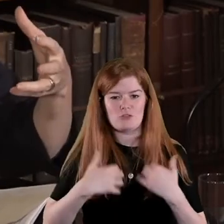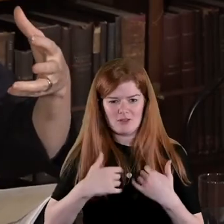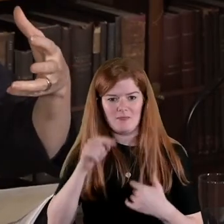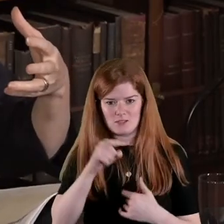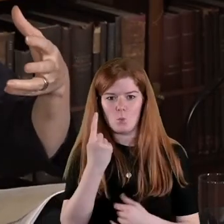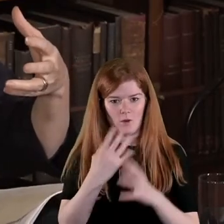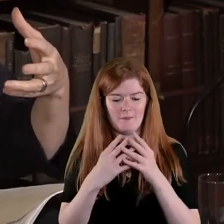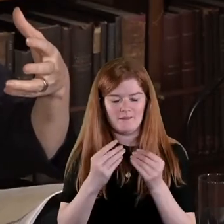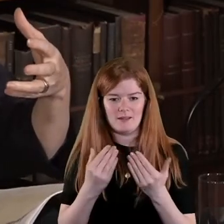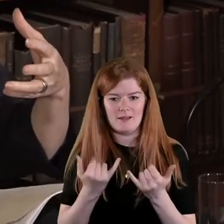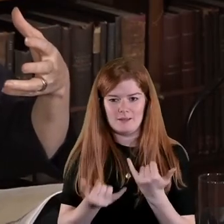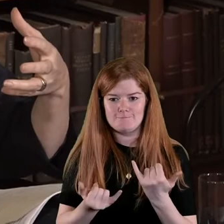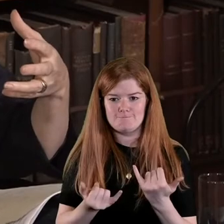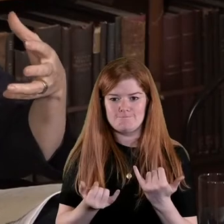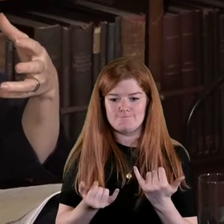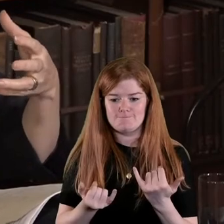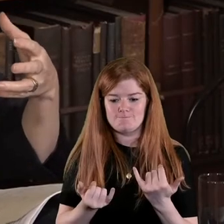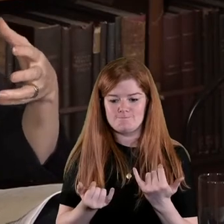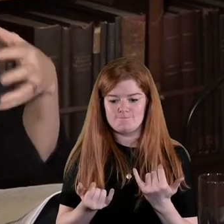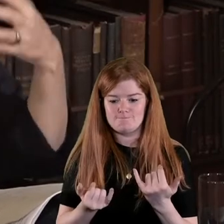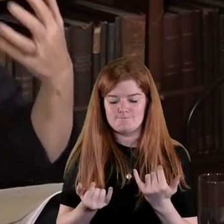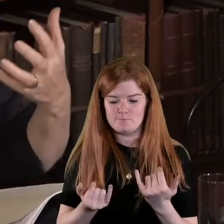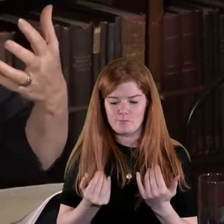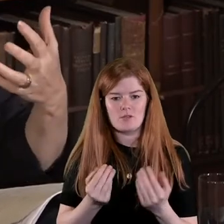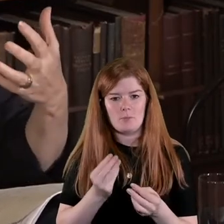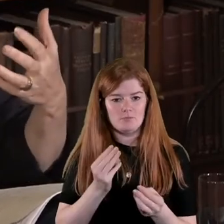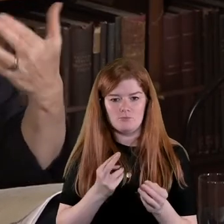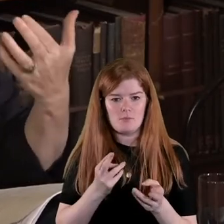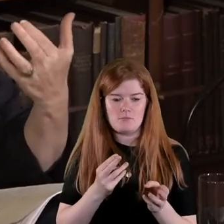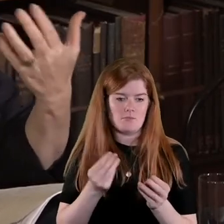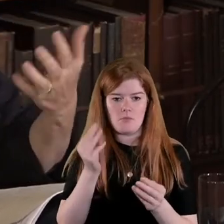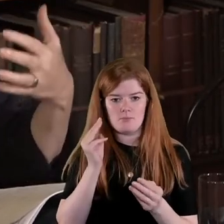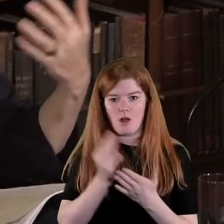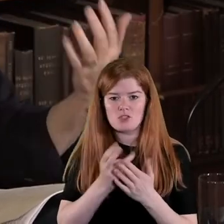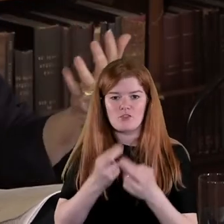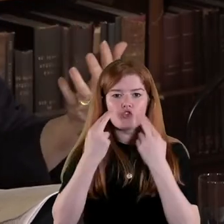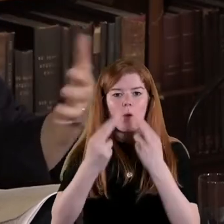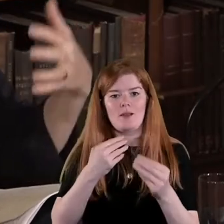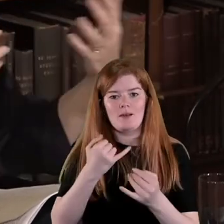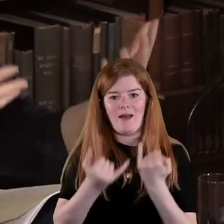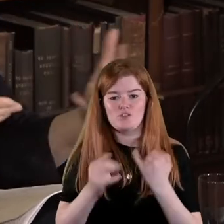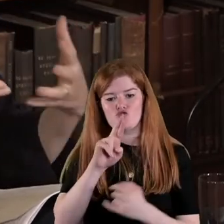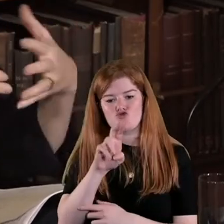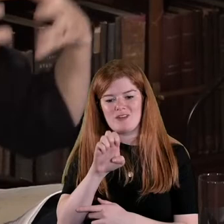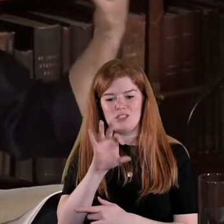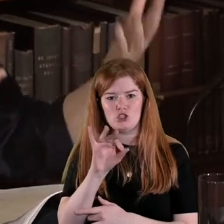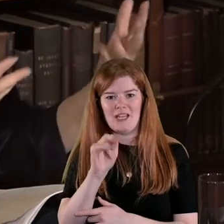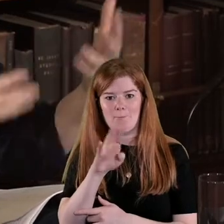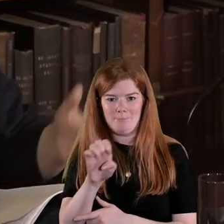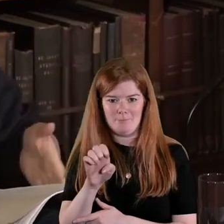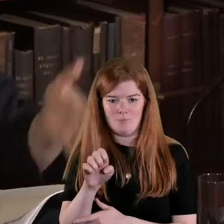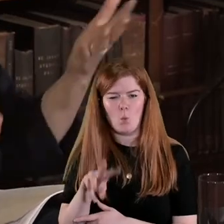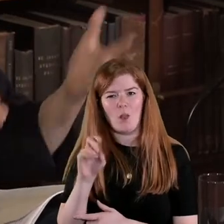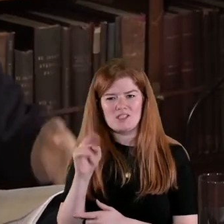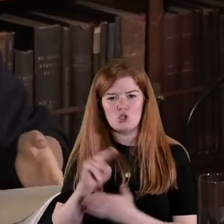something which was part of the regime shall we say Tim Wilson uses the term regimes he's looking at